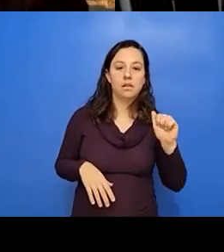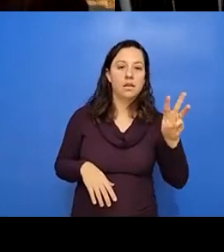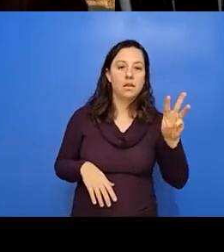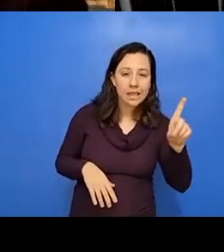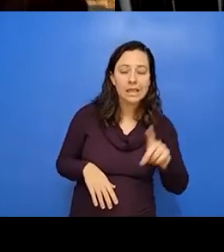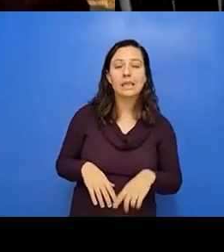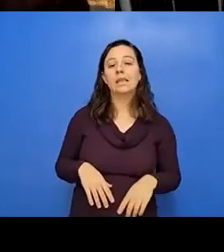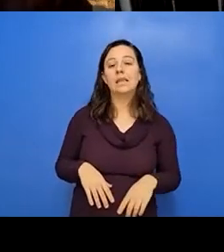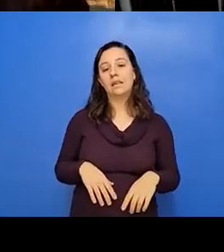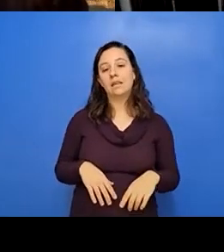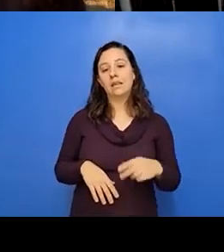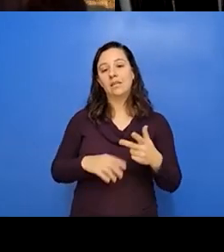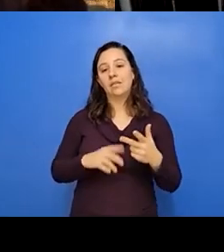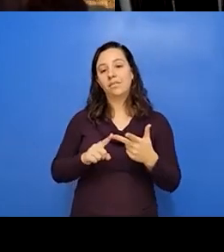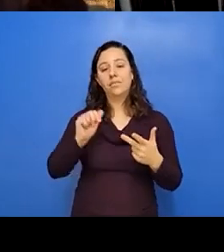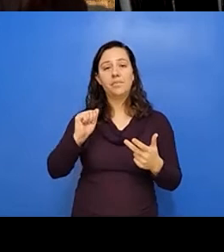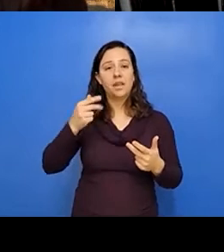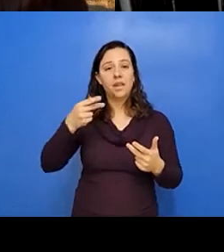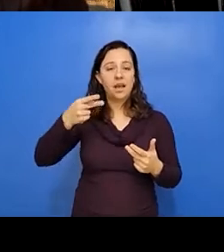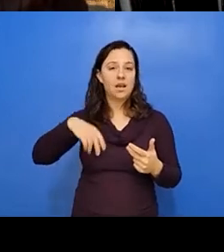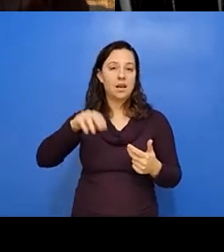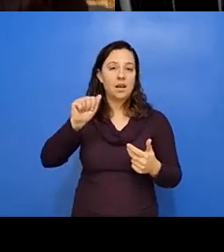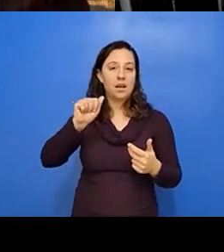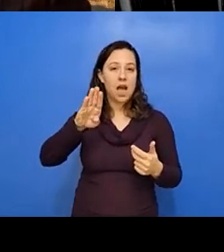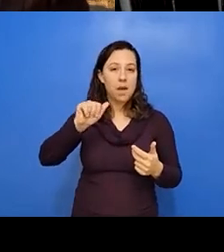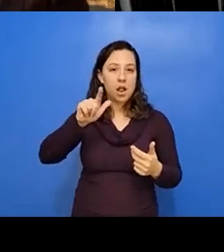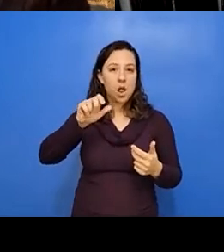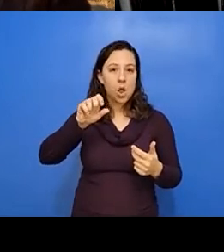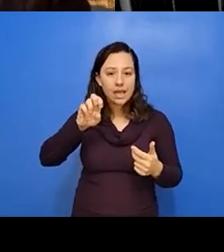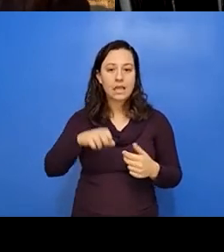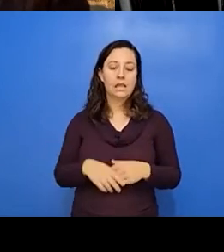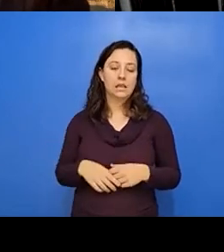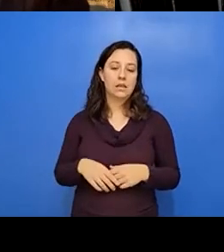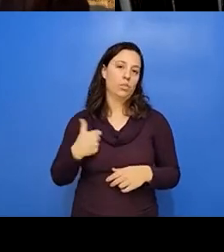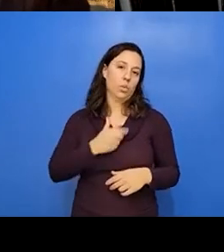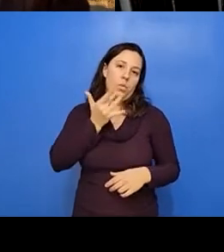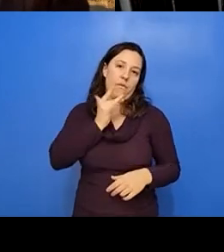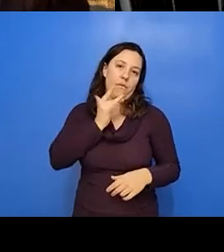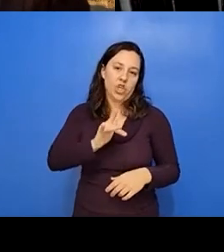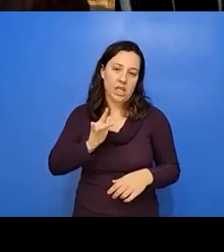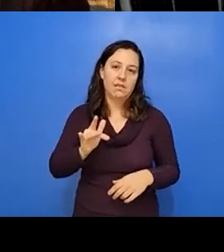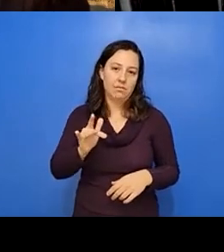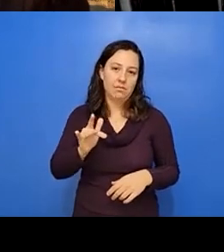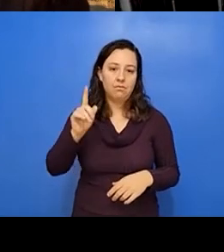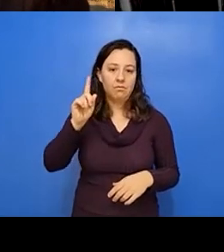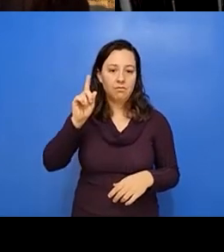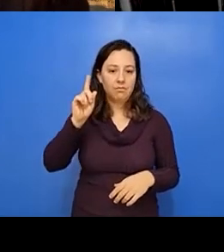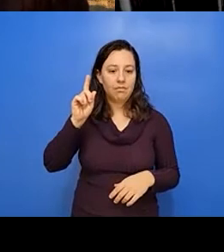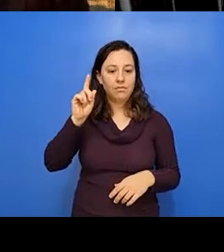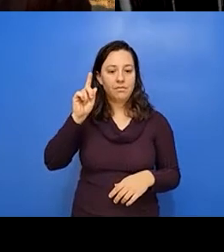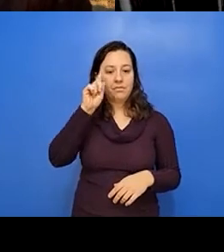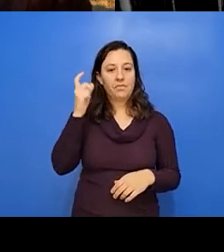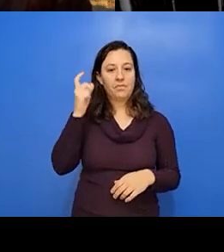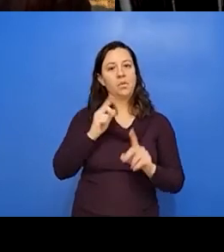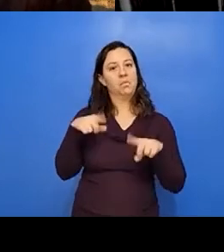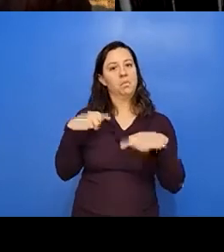abalone. Um, we were very fortunate and, you know, we've been very